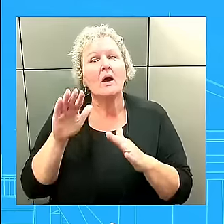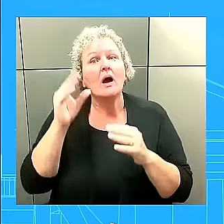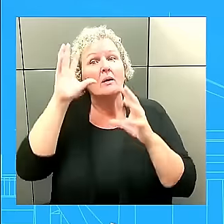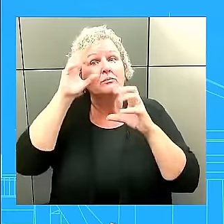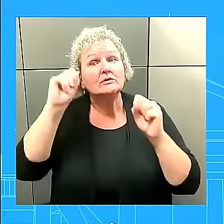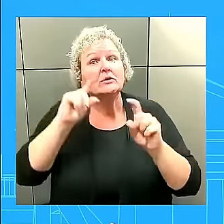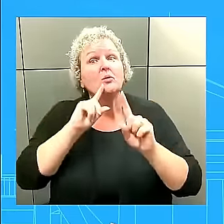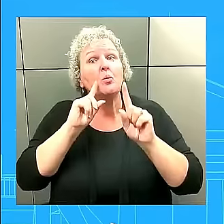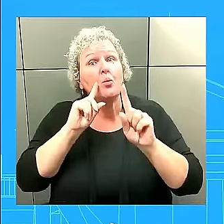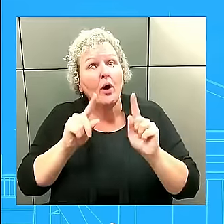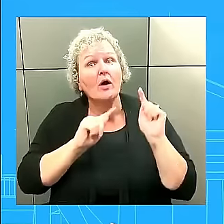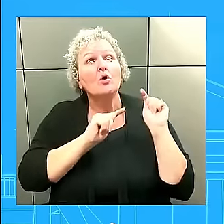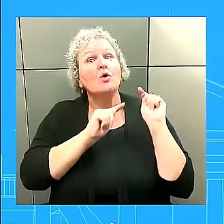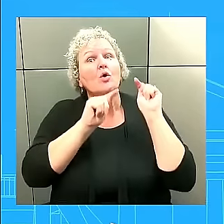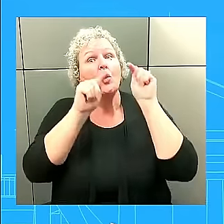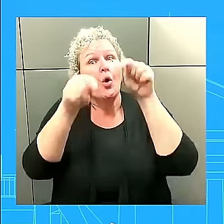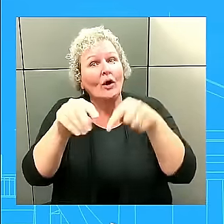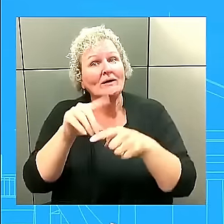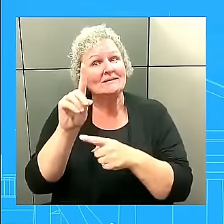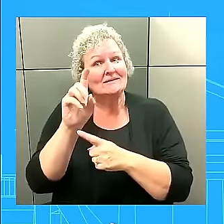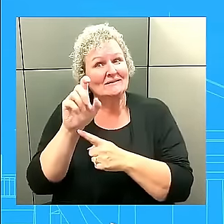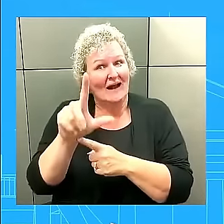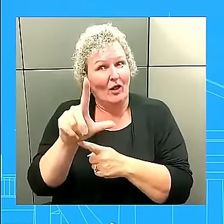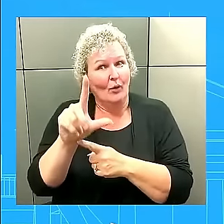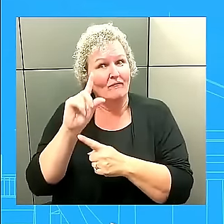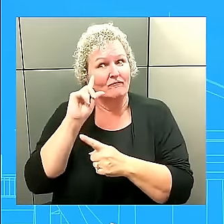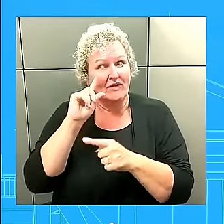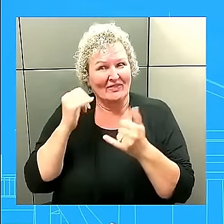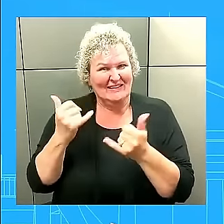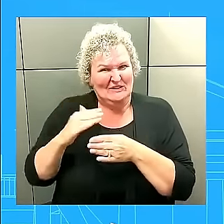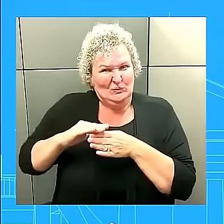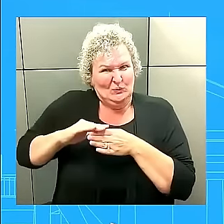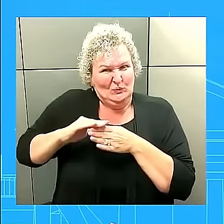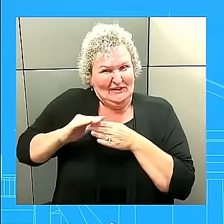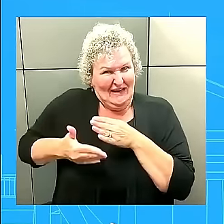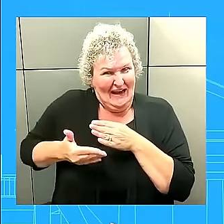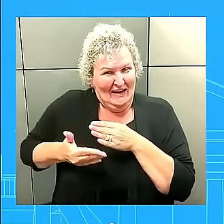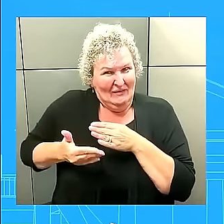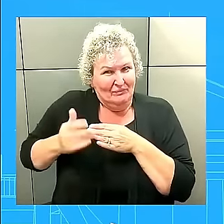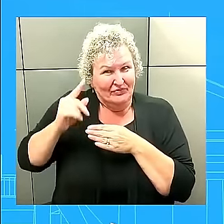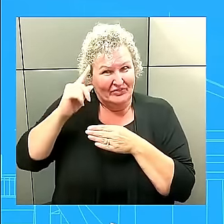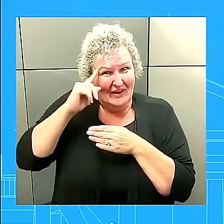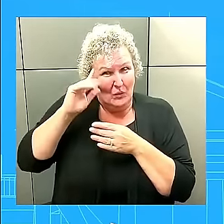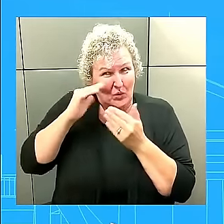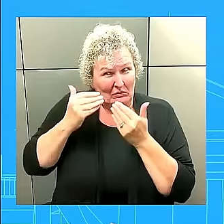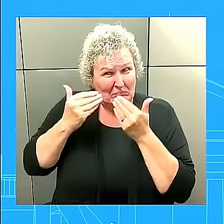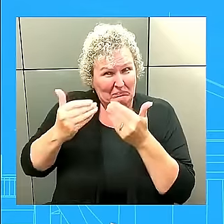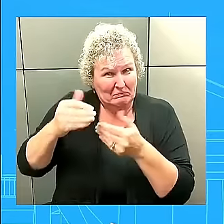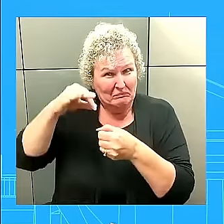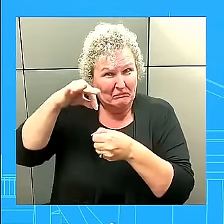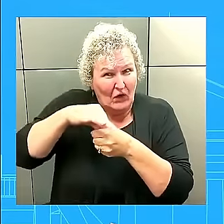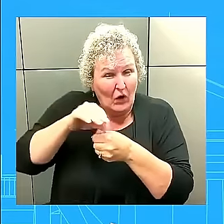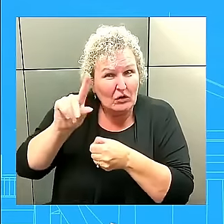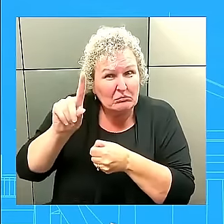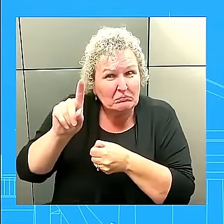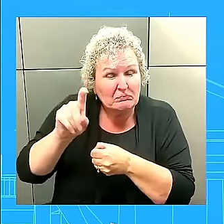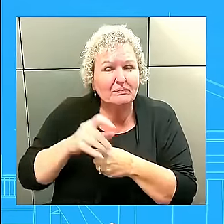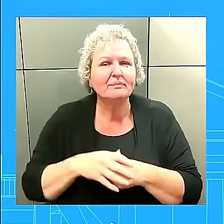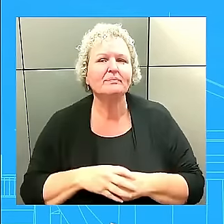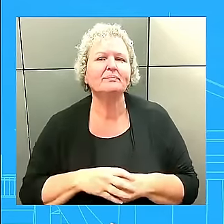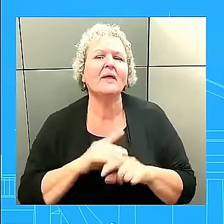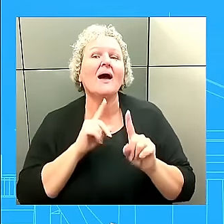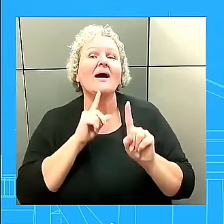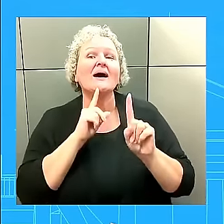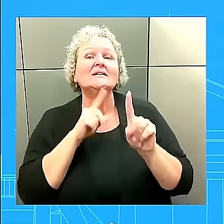As soon as we have something to share, I will certainly share that. I appreciate the effort here. The